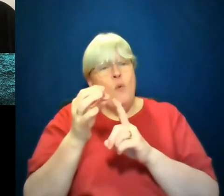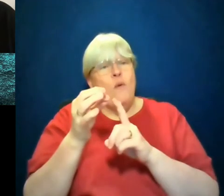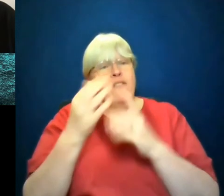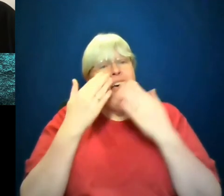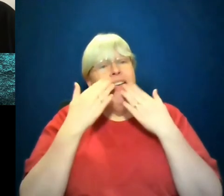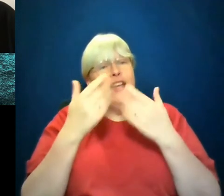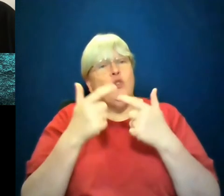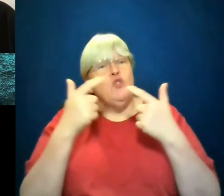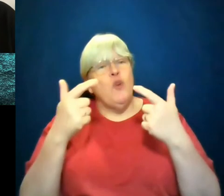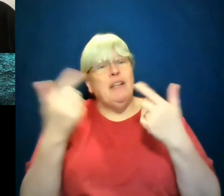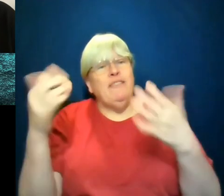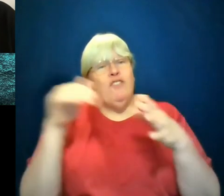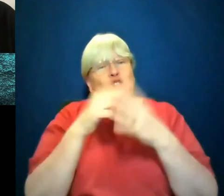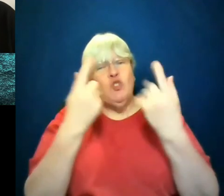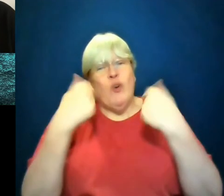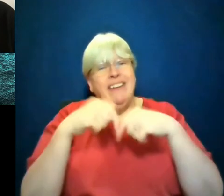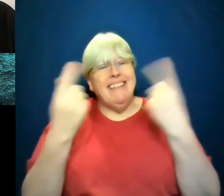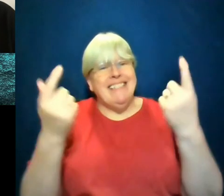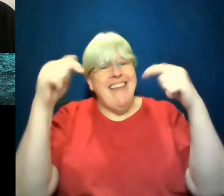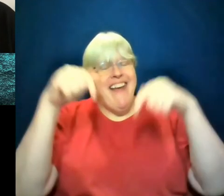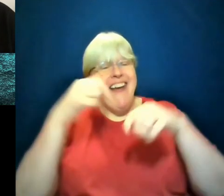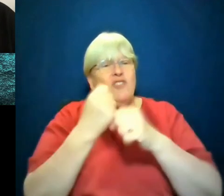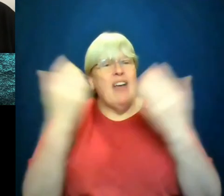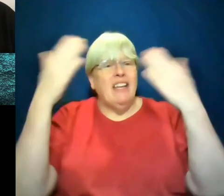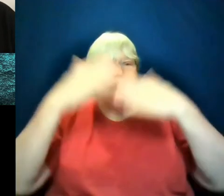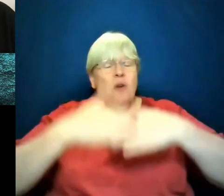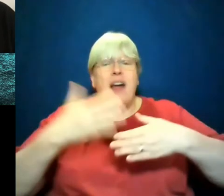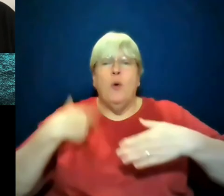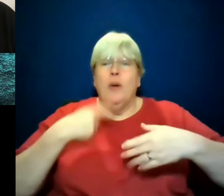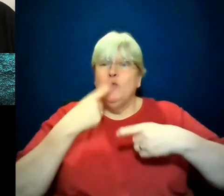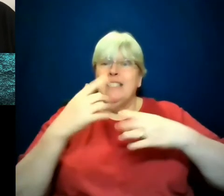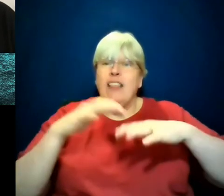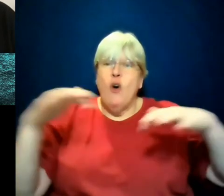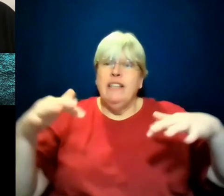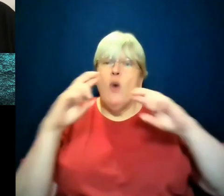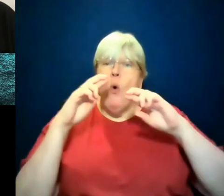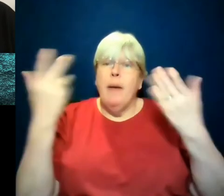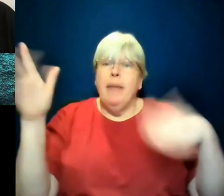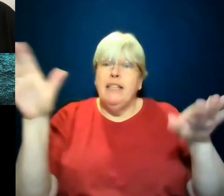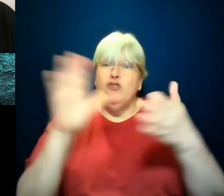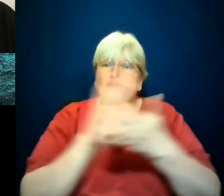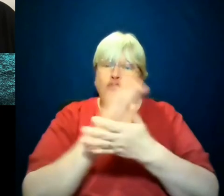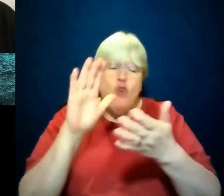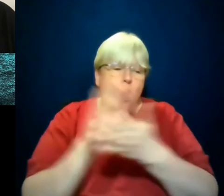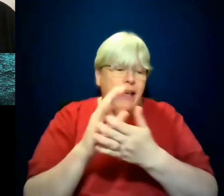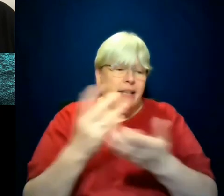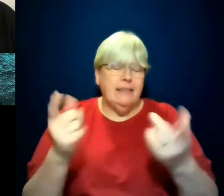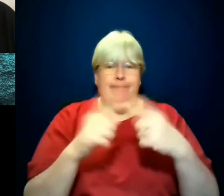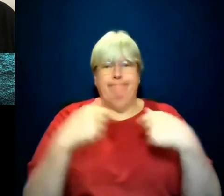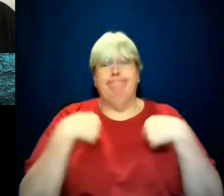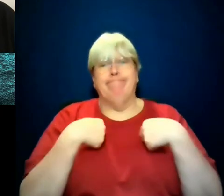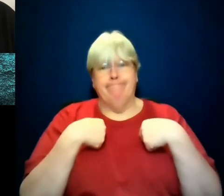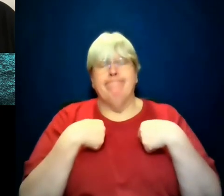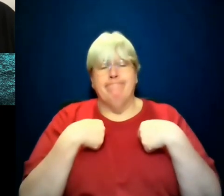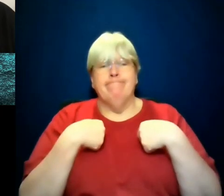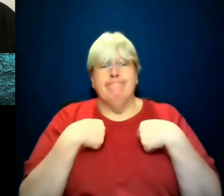joining us here at Granite Noir. Just to say to our audience, I really hope that you've enjoyed as much as I certainly have. The Granite Noir